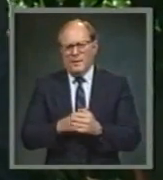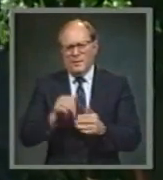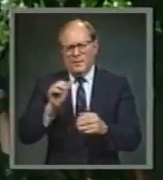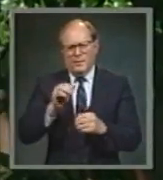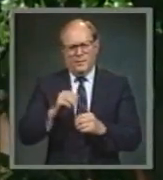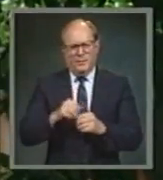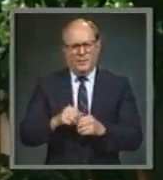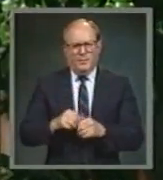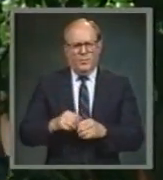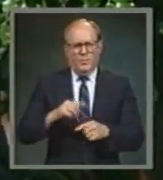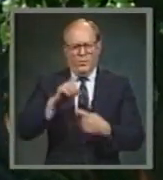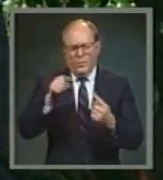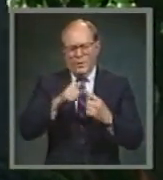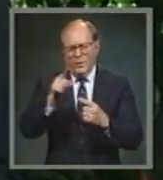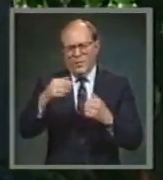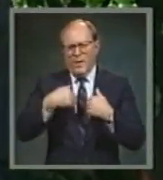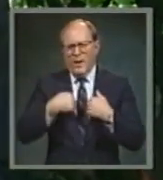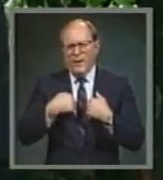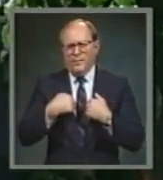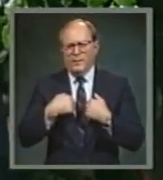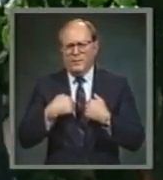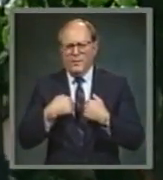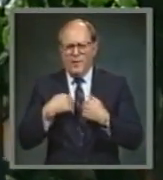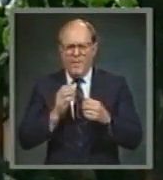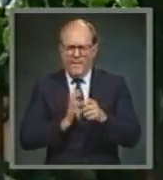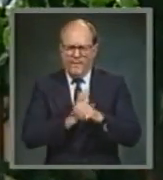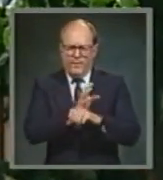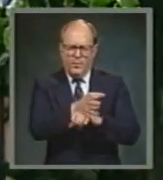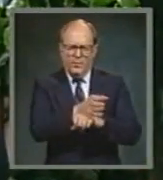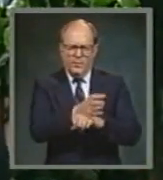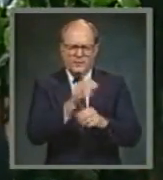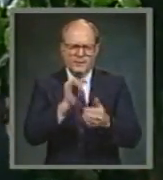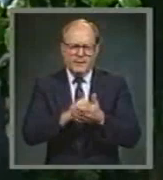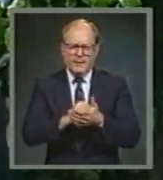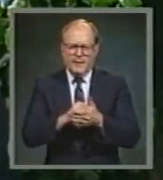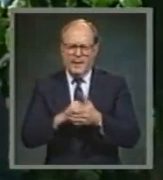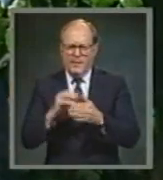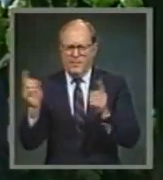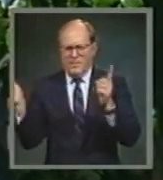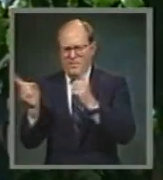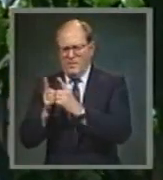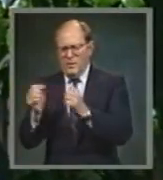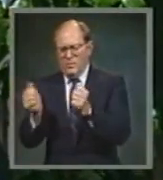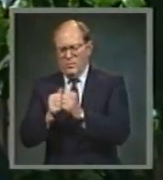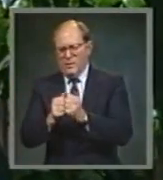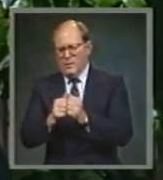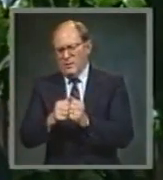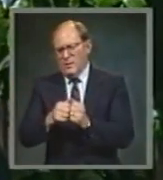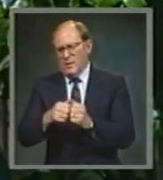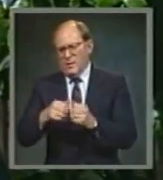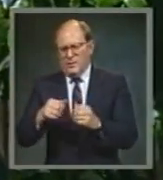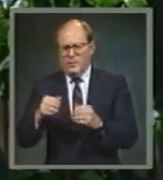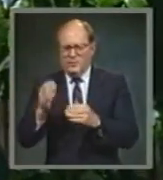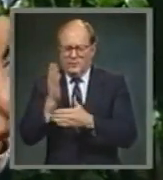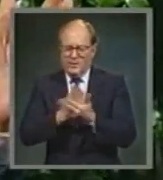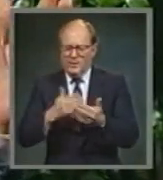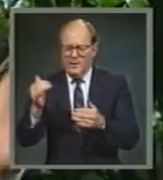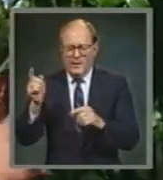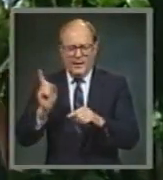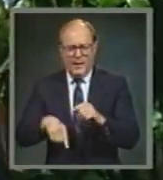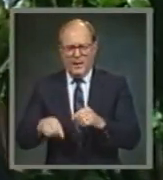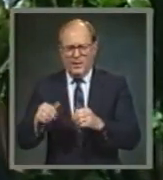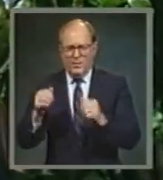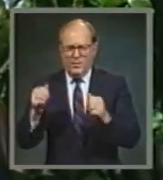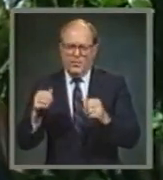case, where you have an irresistible force that collides with an immovable object, the results